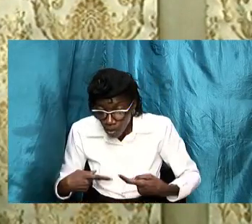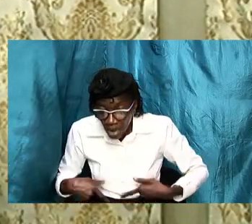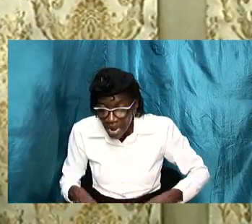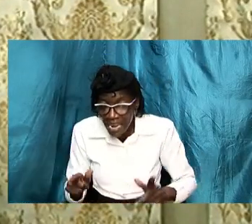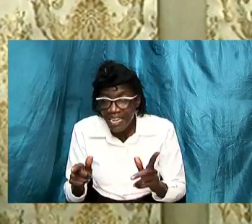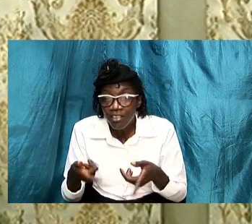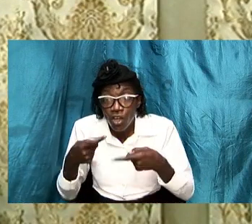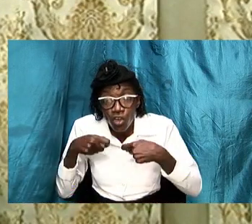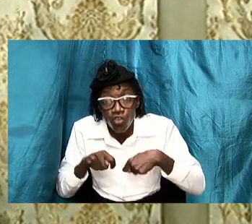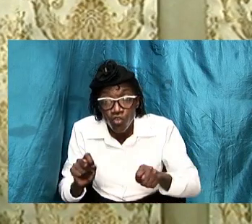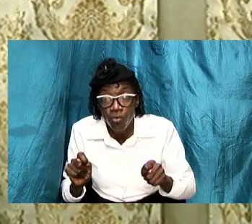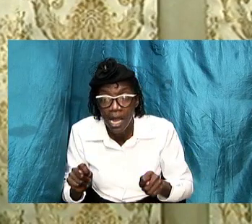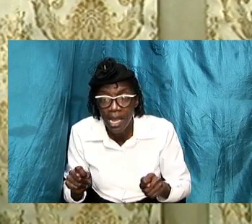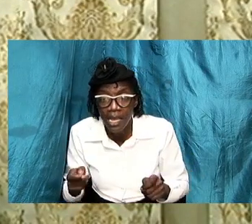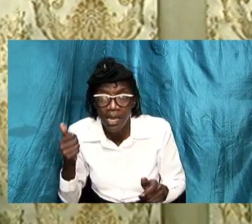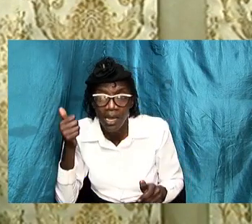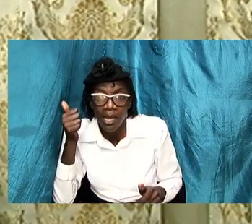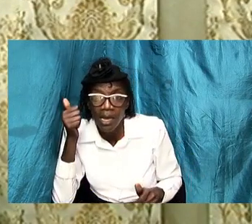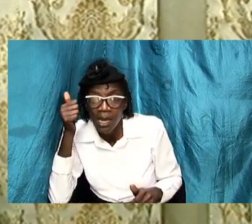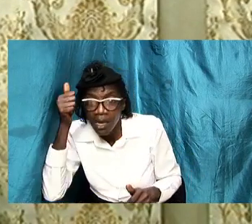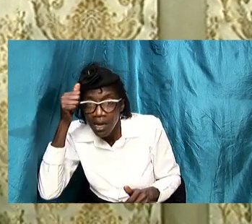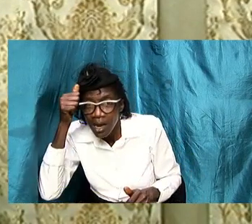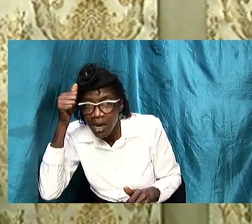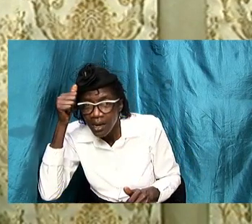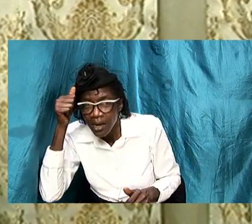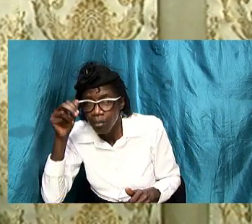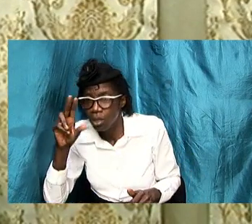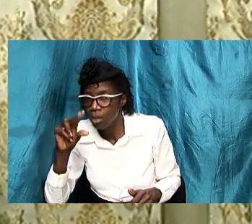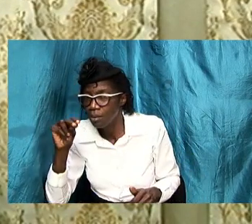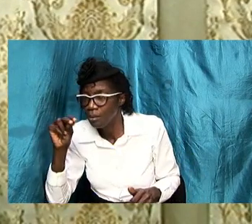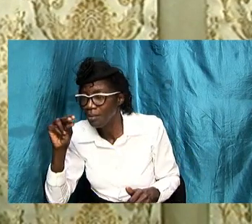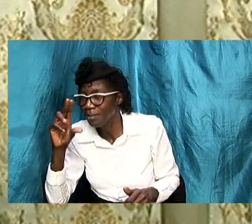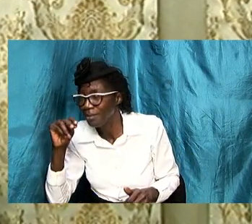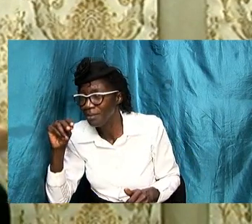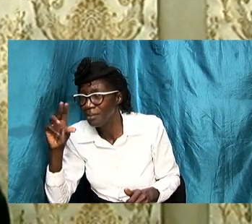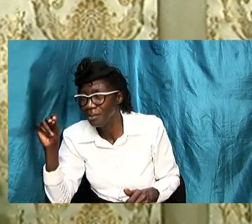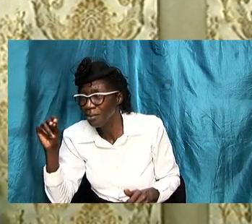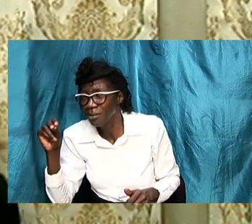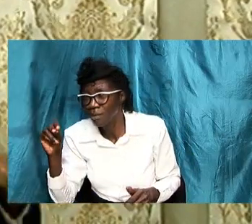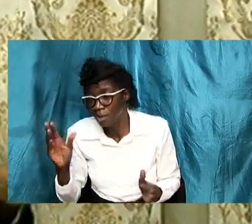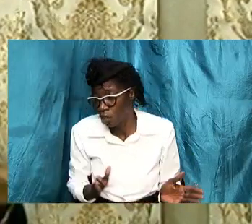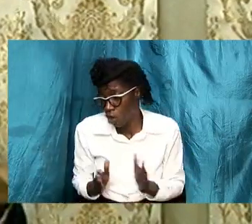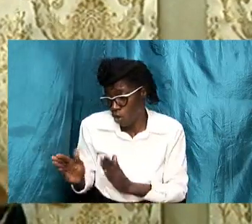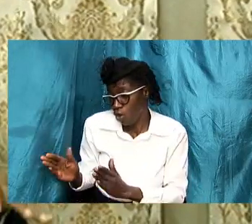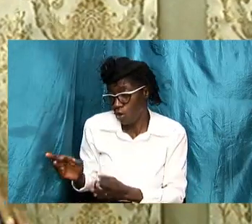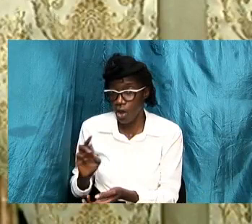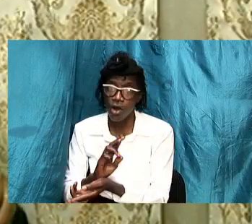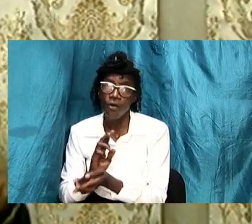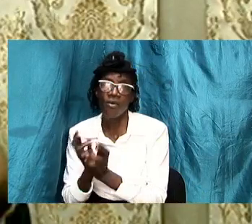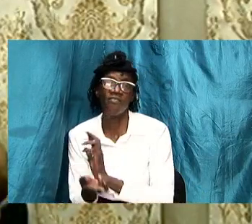no no the order was reversed